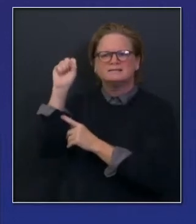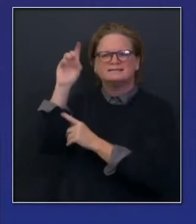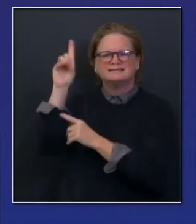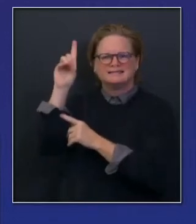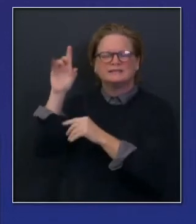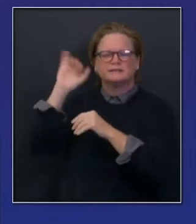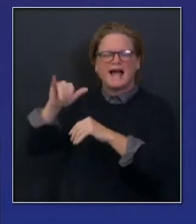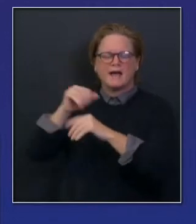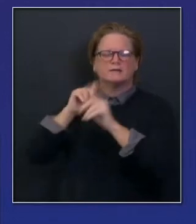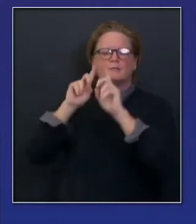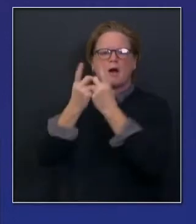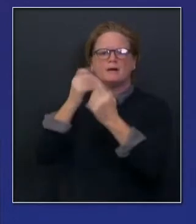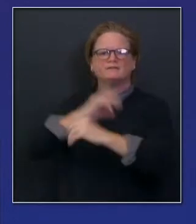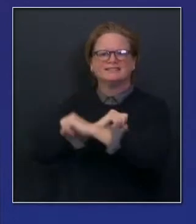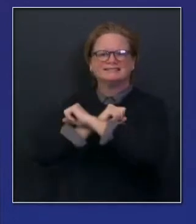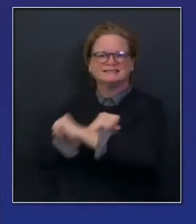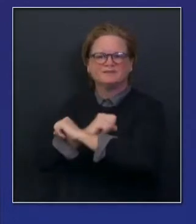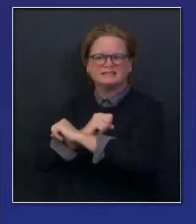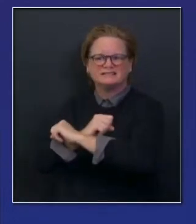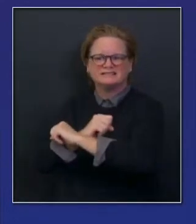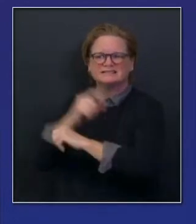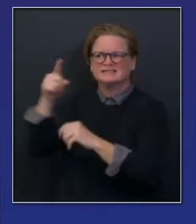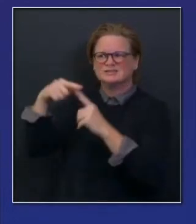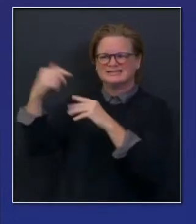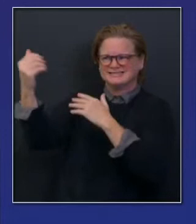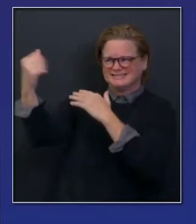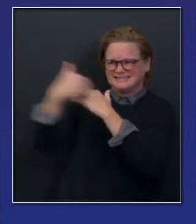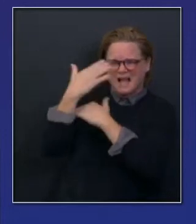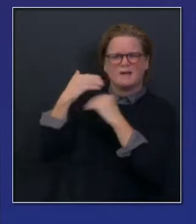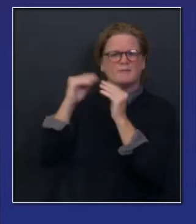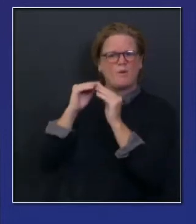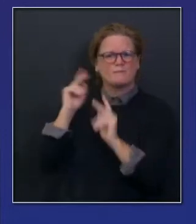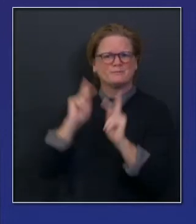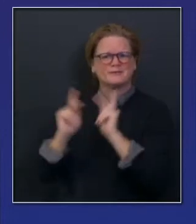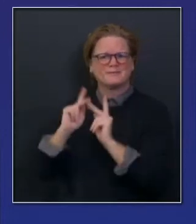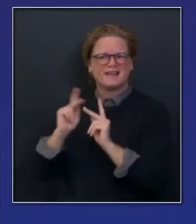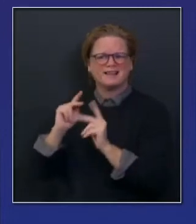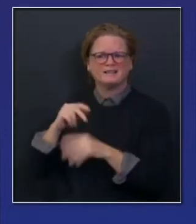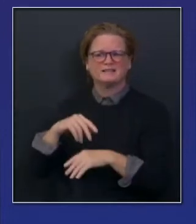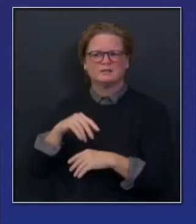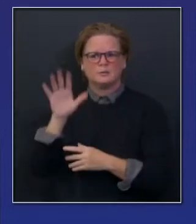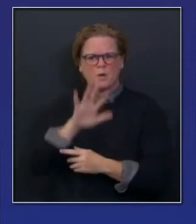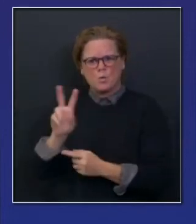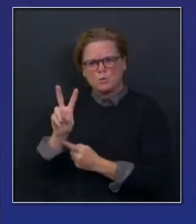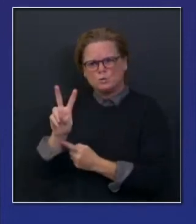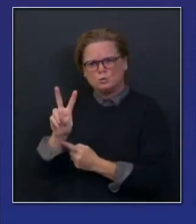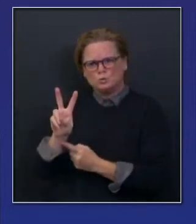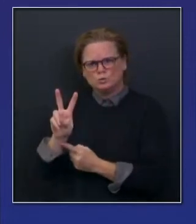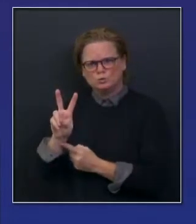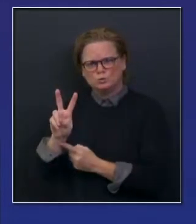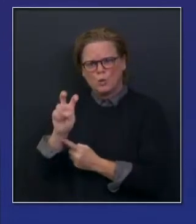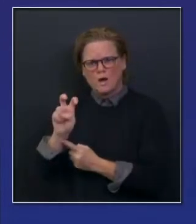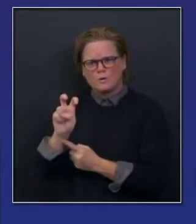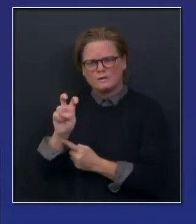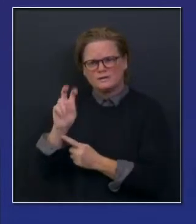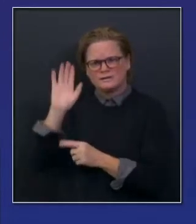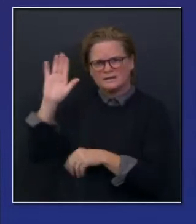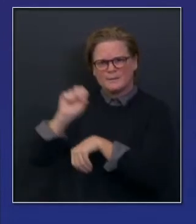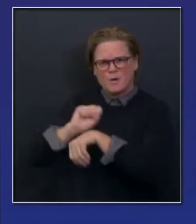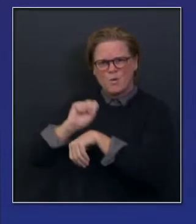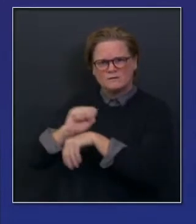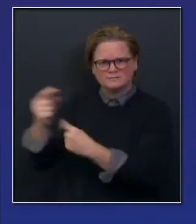200 personnel. So we've been supported through DMAT, the FEMA requests. We have this outstanding request